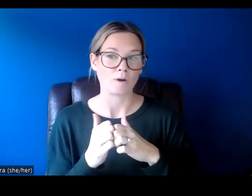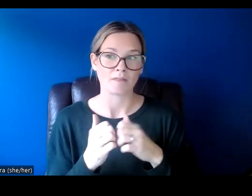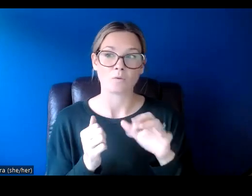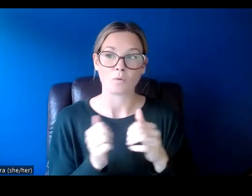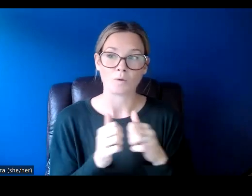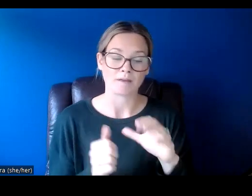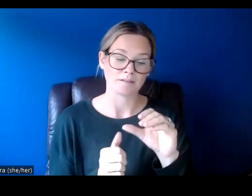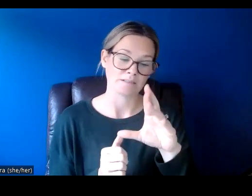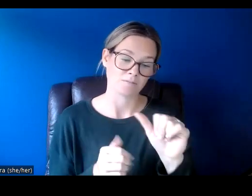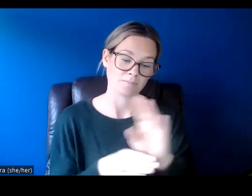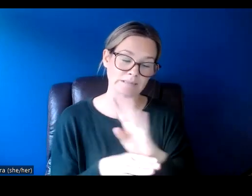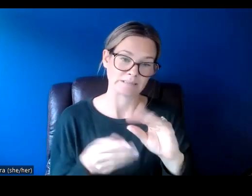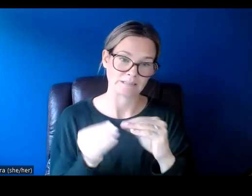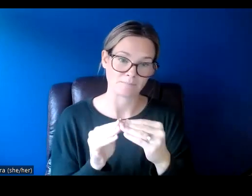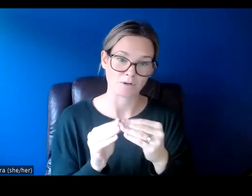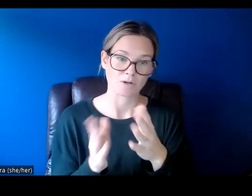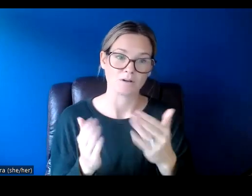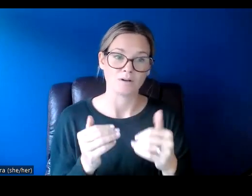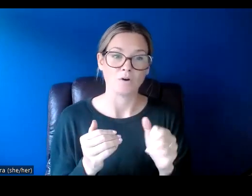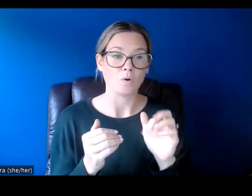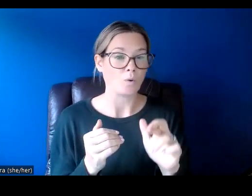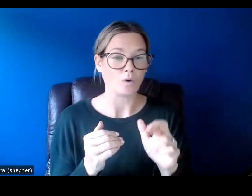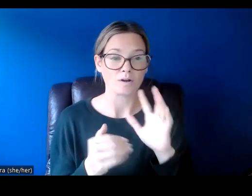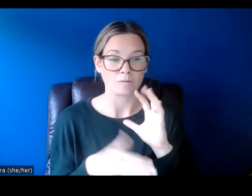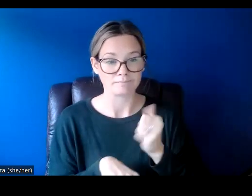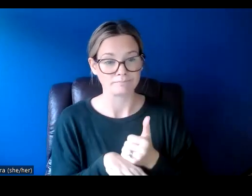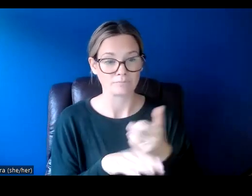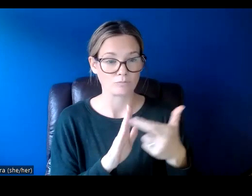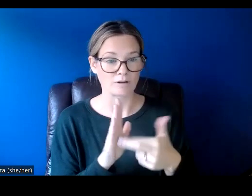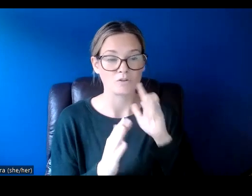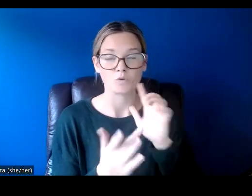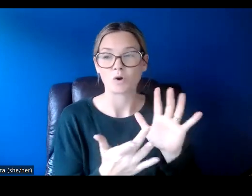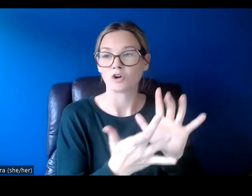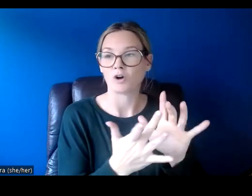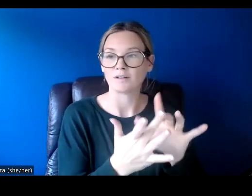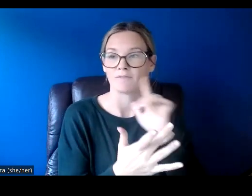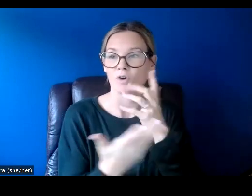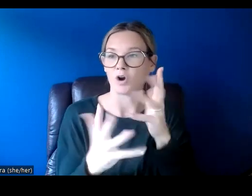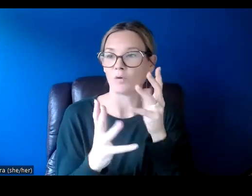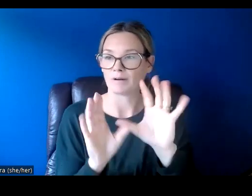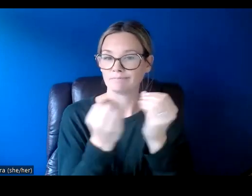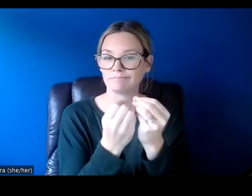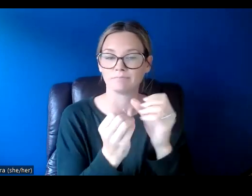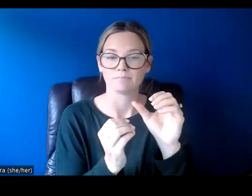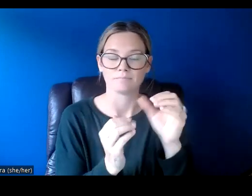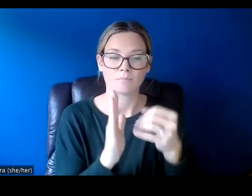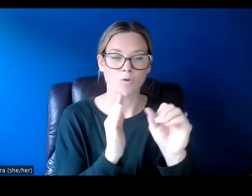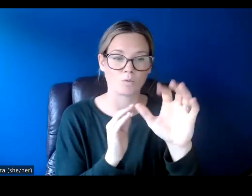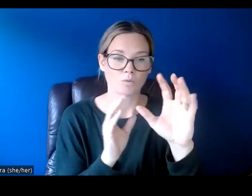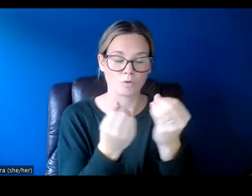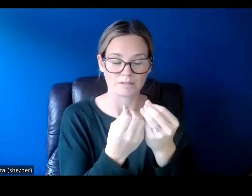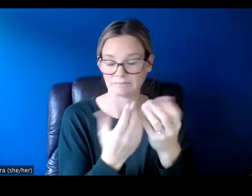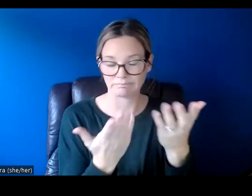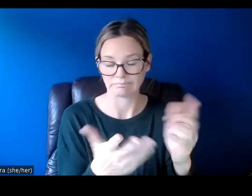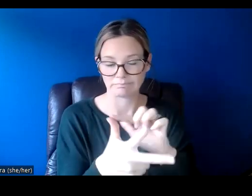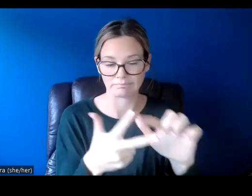business number. Or again, if you need to register as a contact of an existing registered arts organization. These